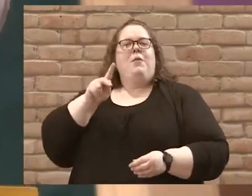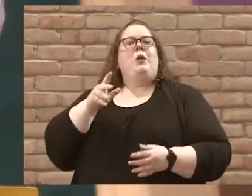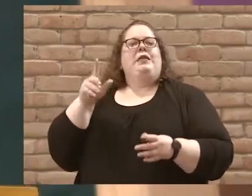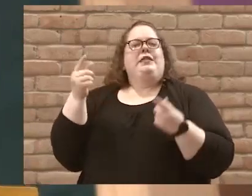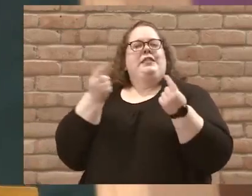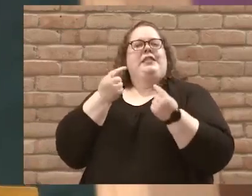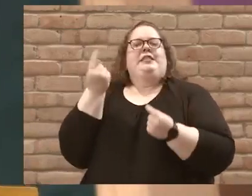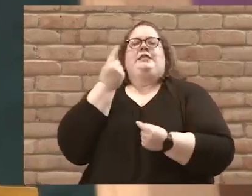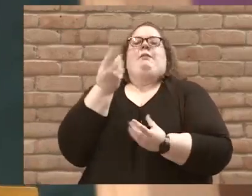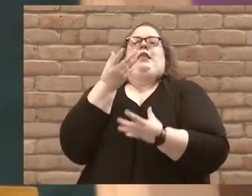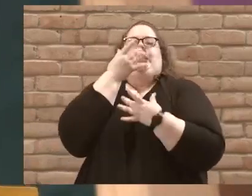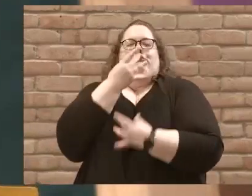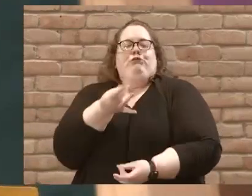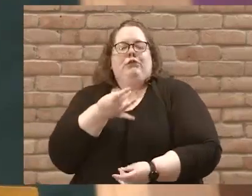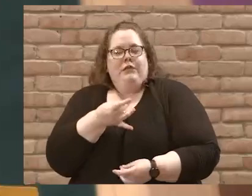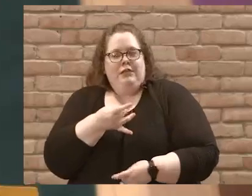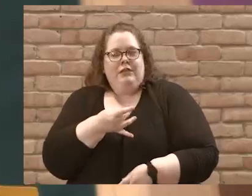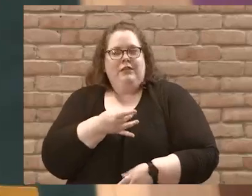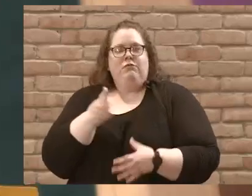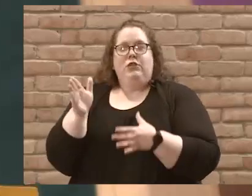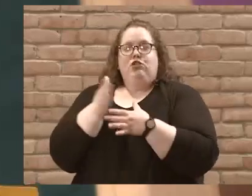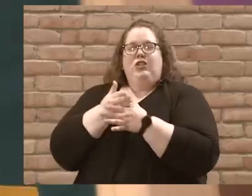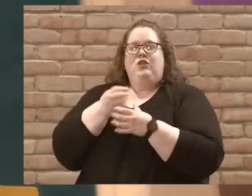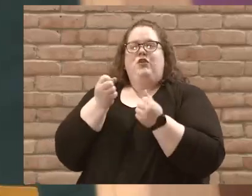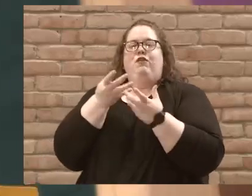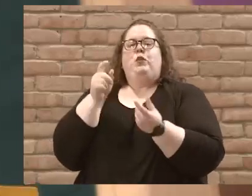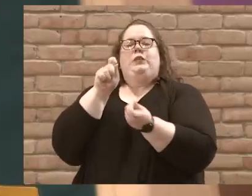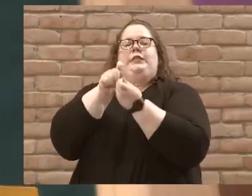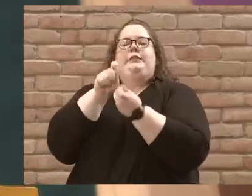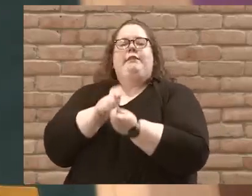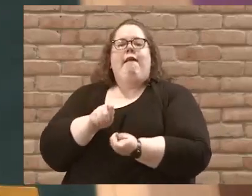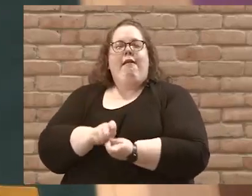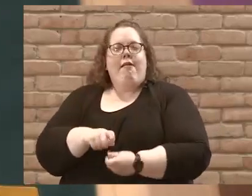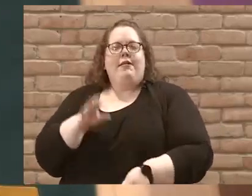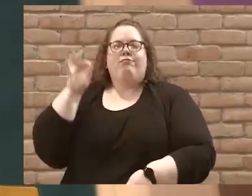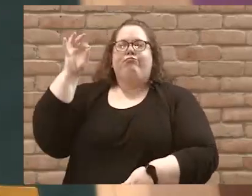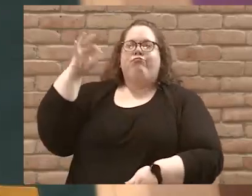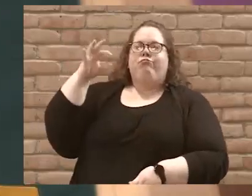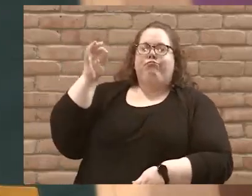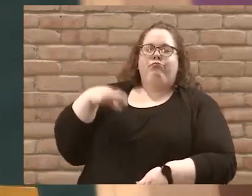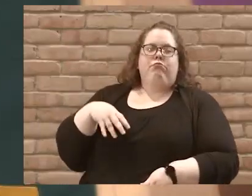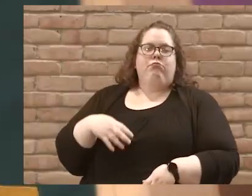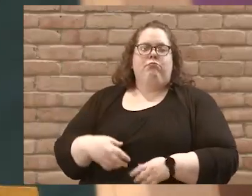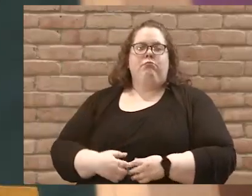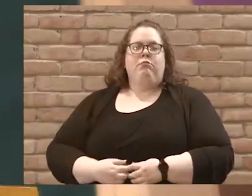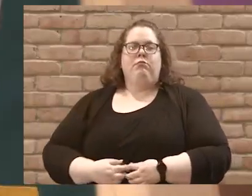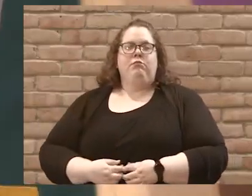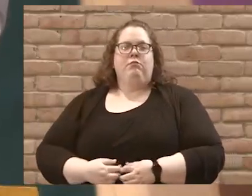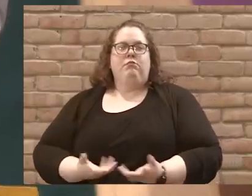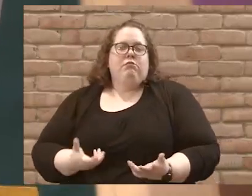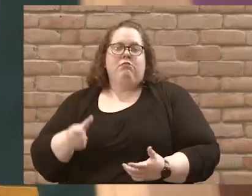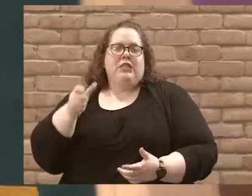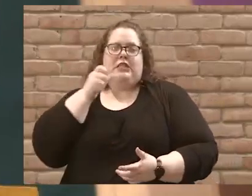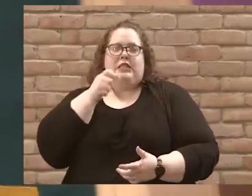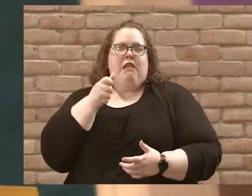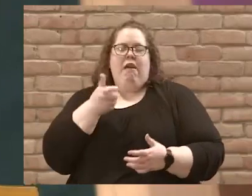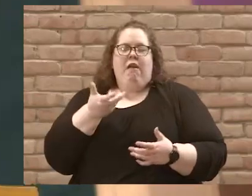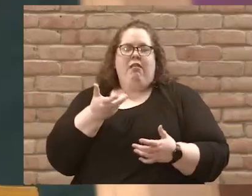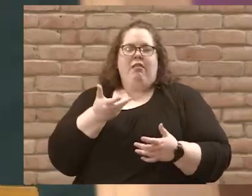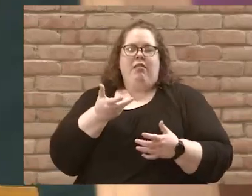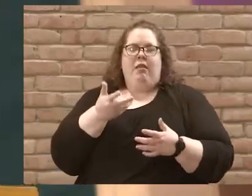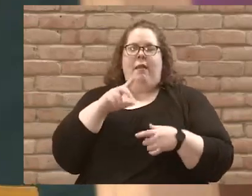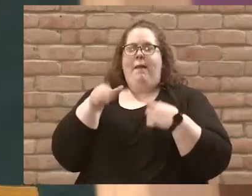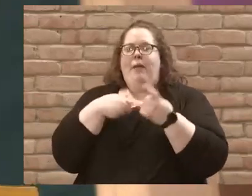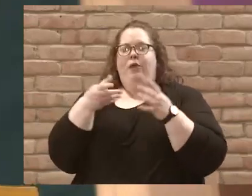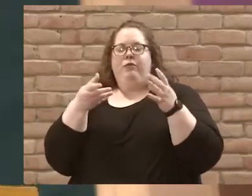He shares with us some details that don't help to develop the plot or the characters.